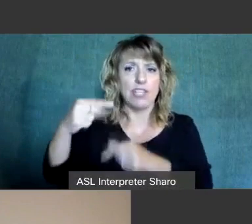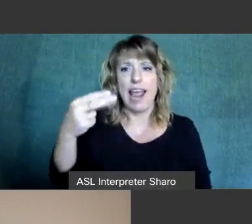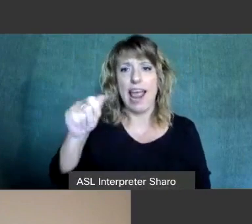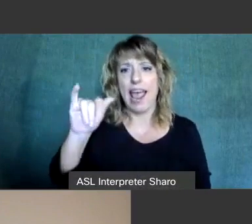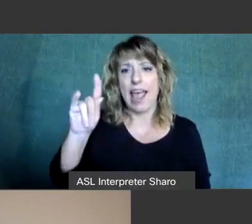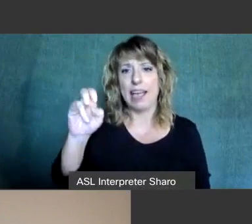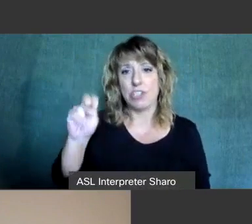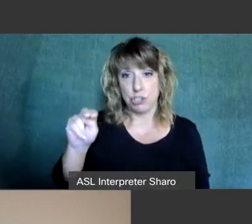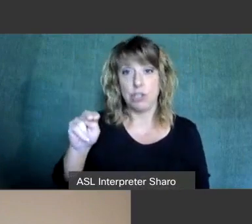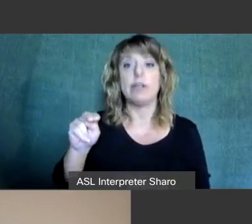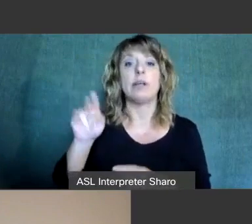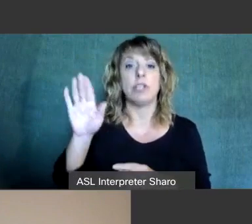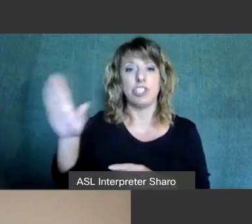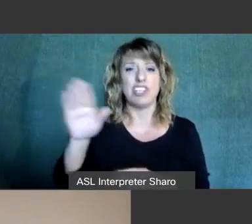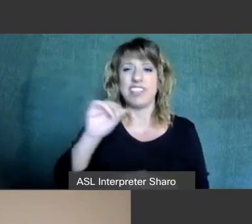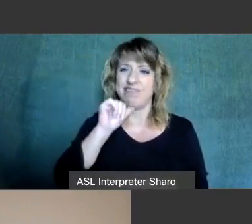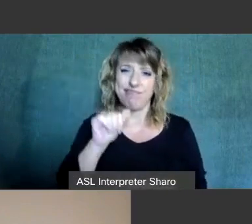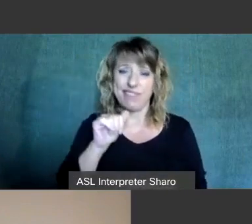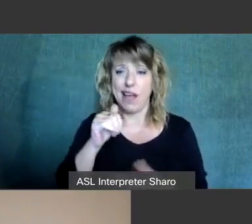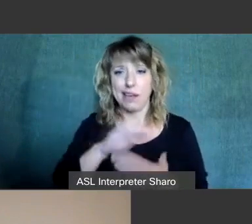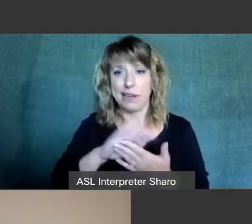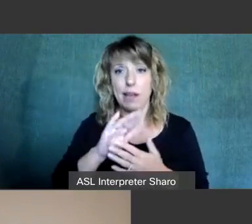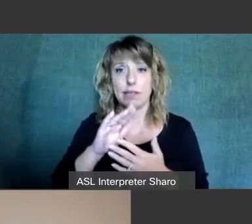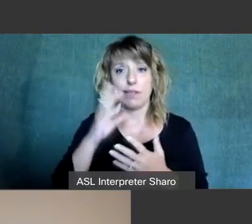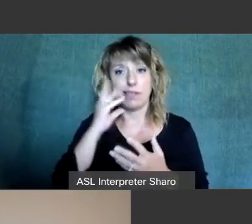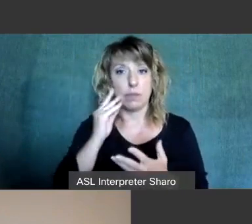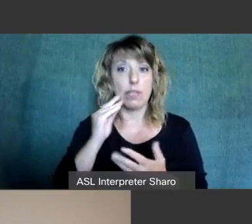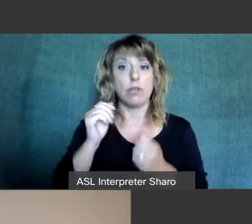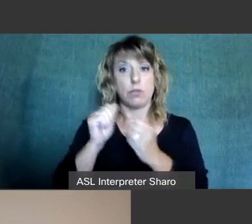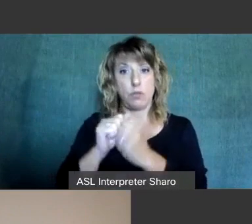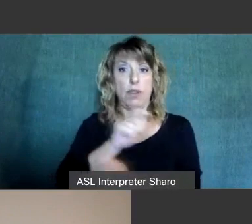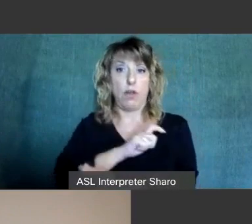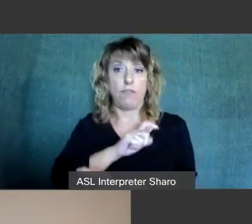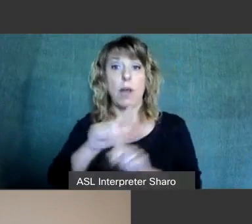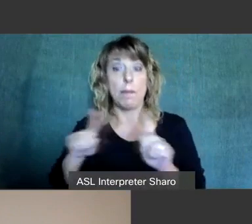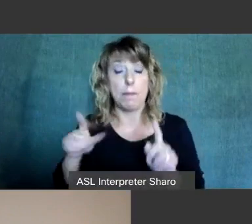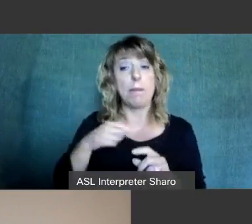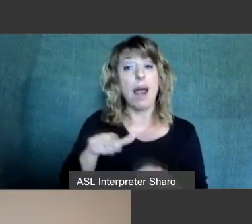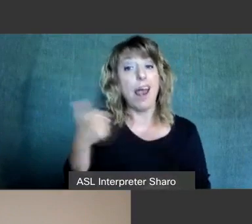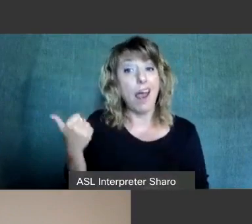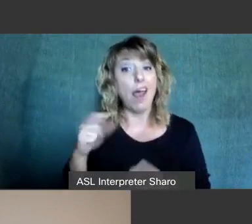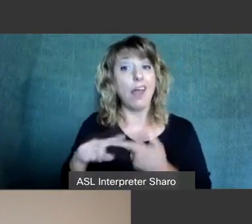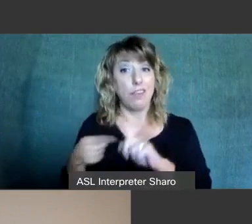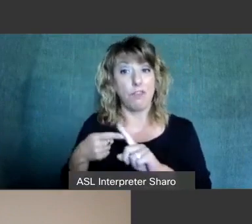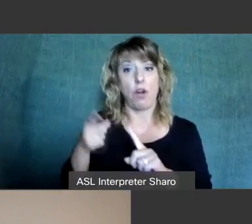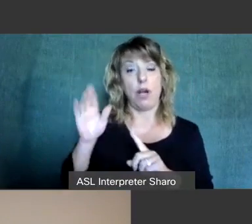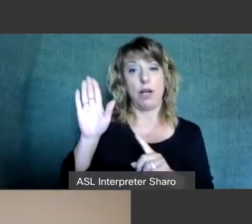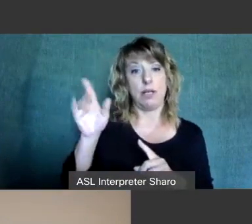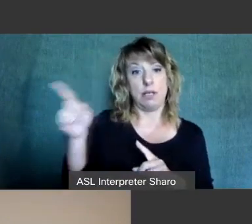with law enforcement but my other friend on uh also out that way uh is